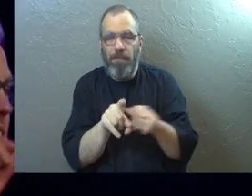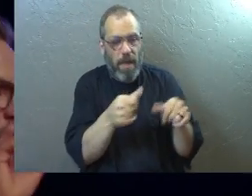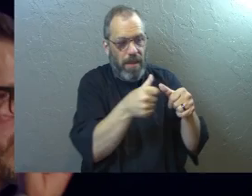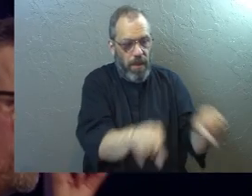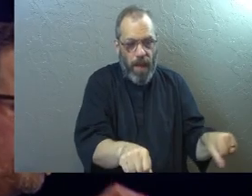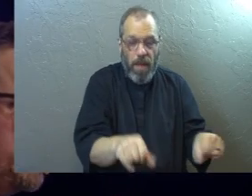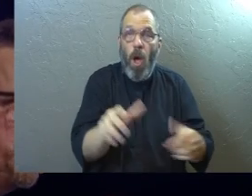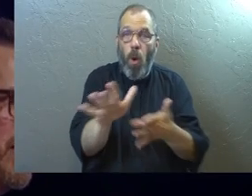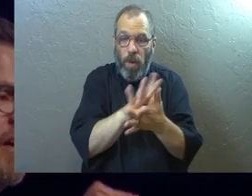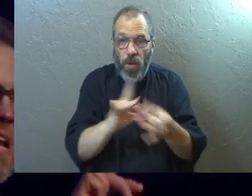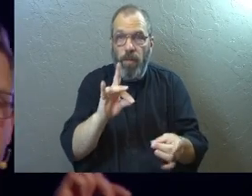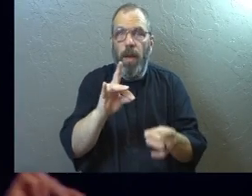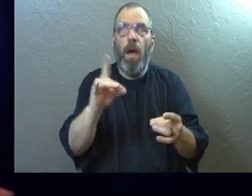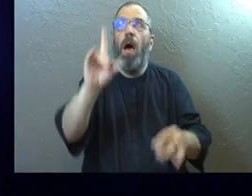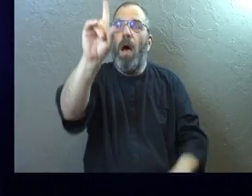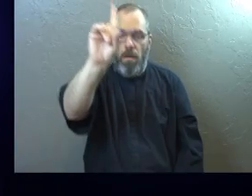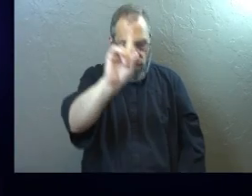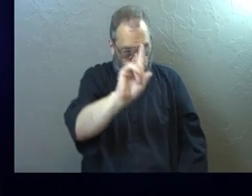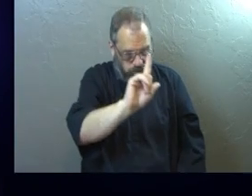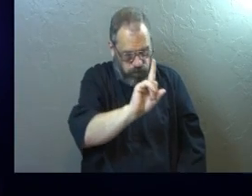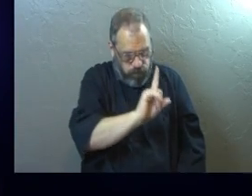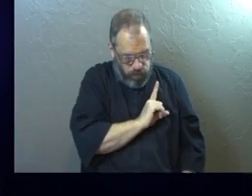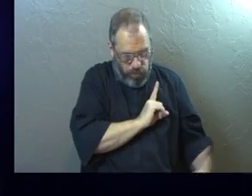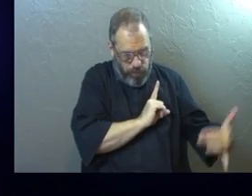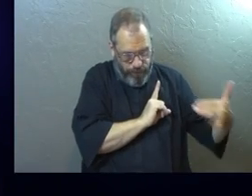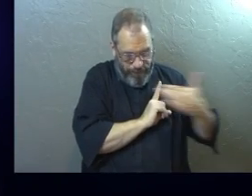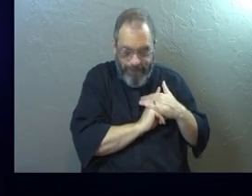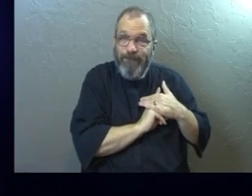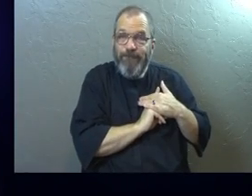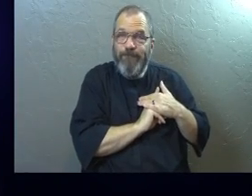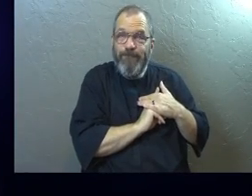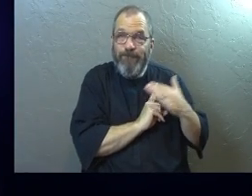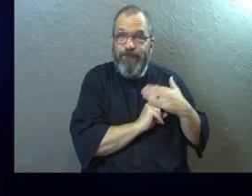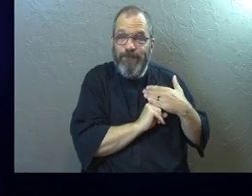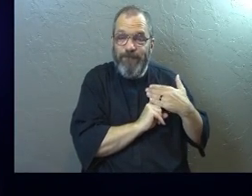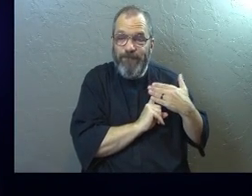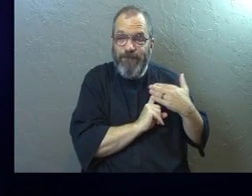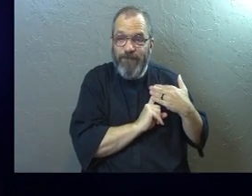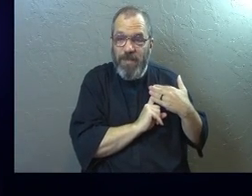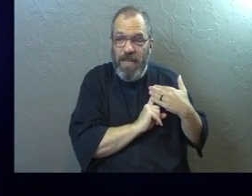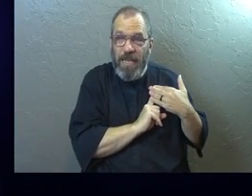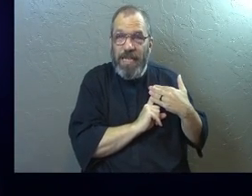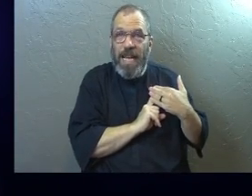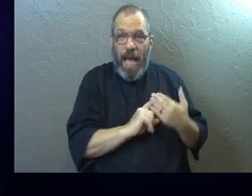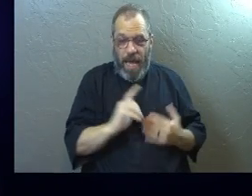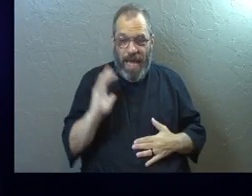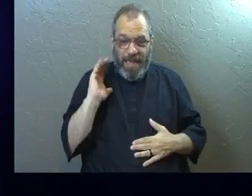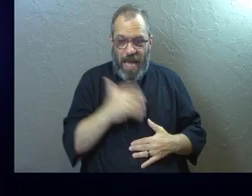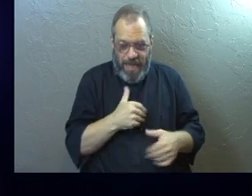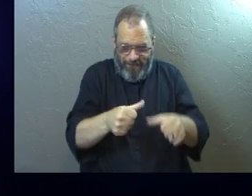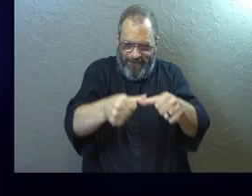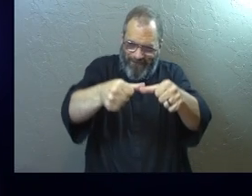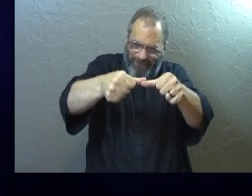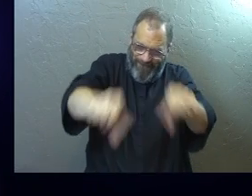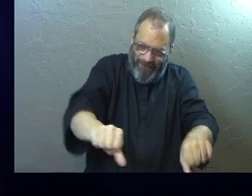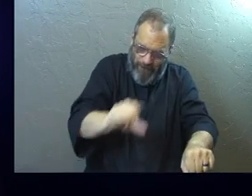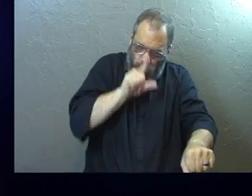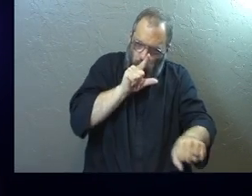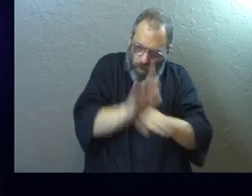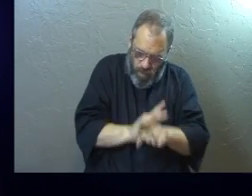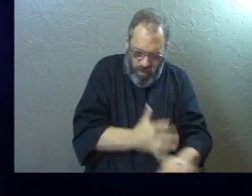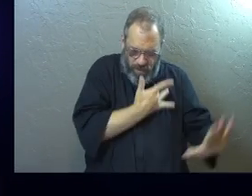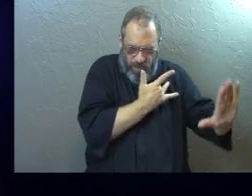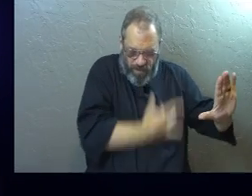exact way. He says when the Holy Spirit comes into the life of an individual believer, it is arhabon. It is the guarantee